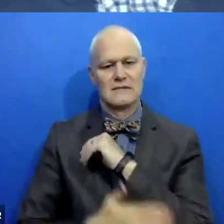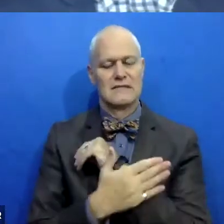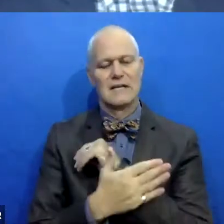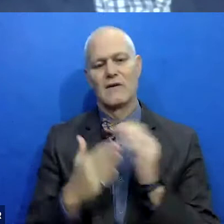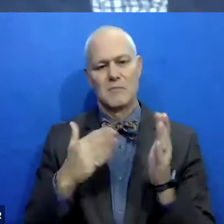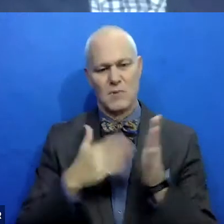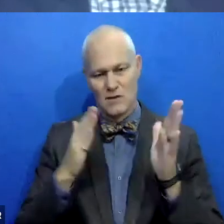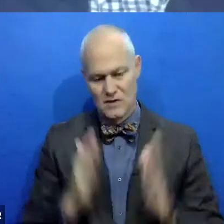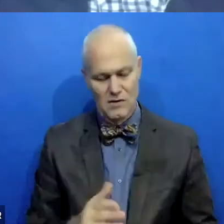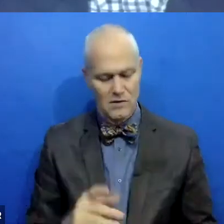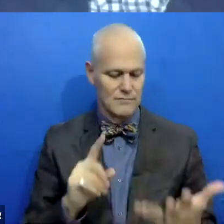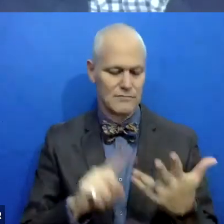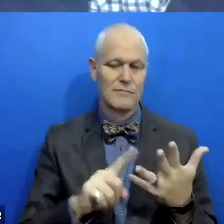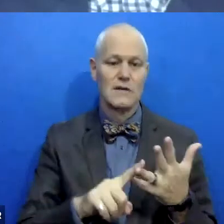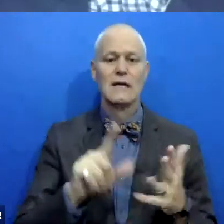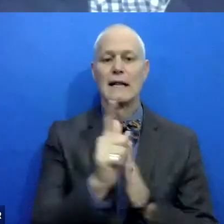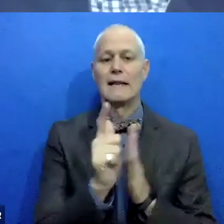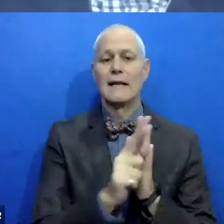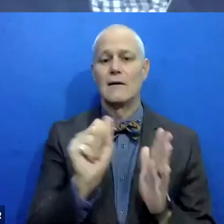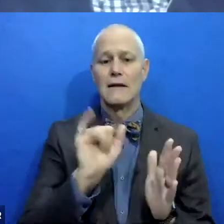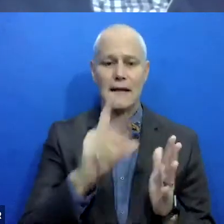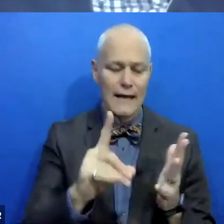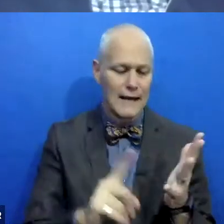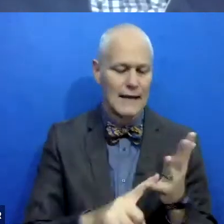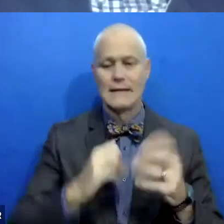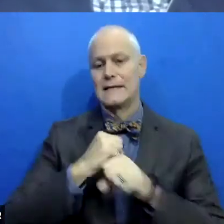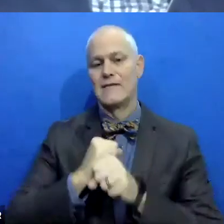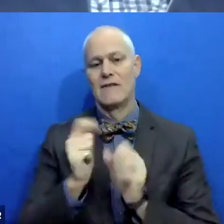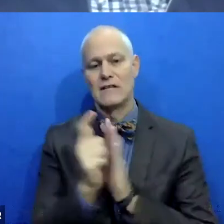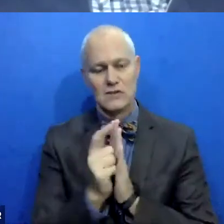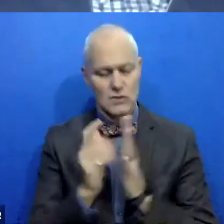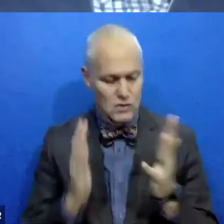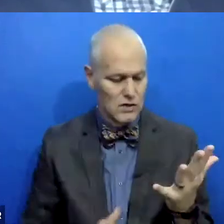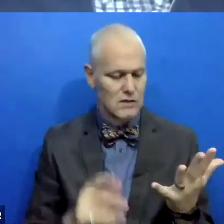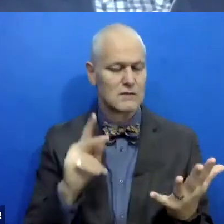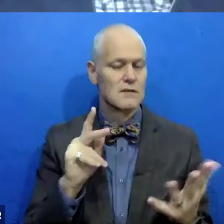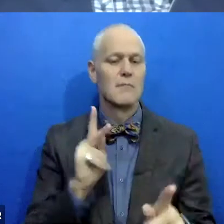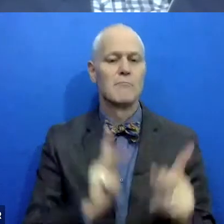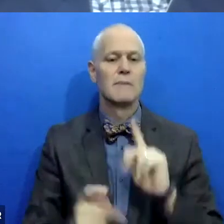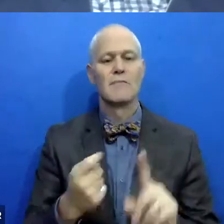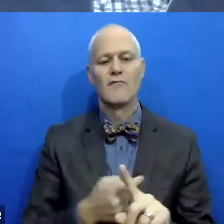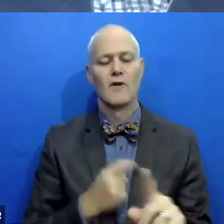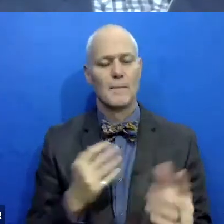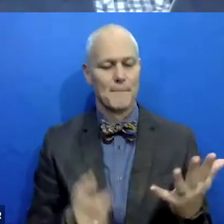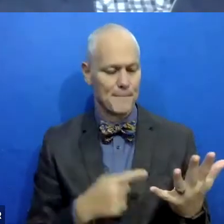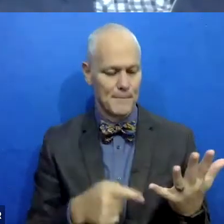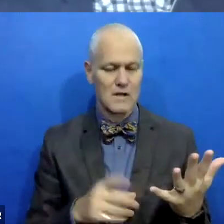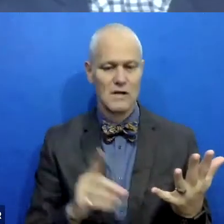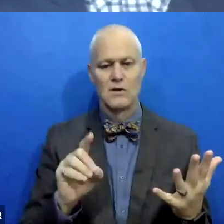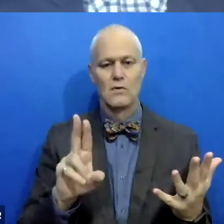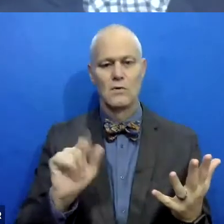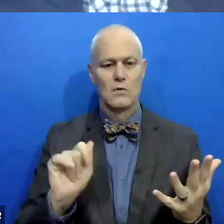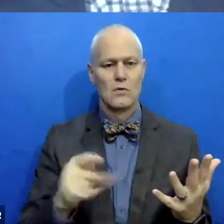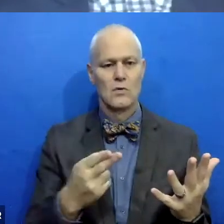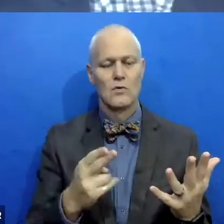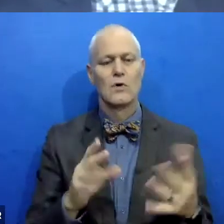legal aid and defense attorneys. Um, folks, uh, the Duluth coordinated community